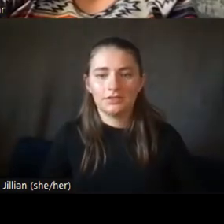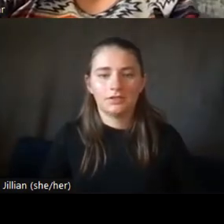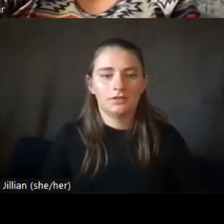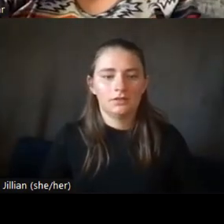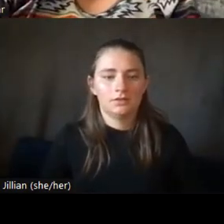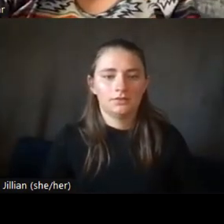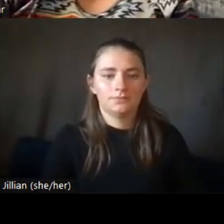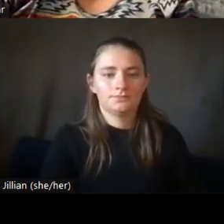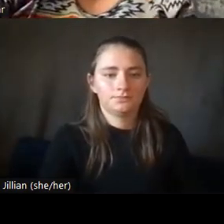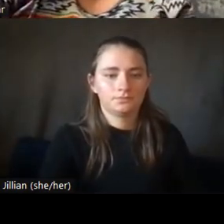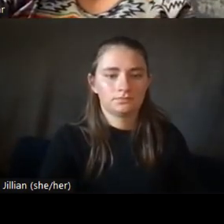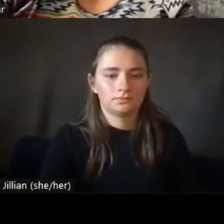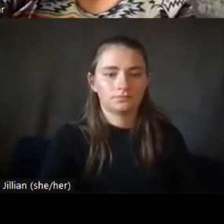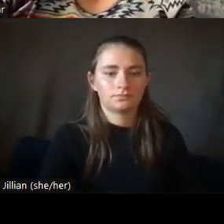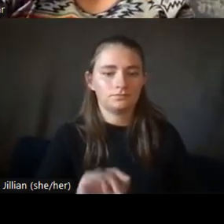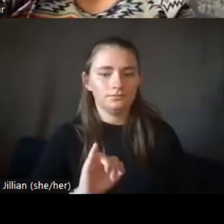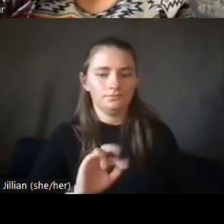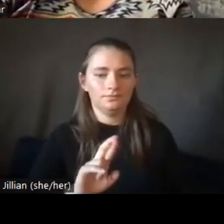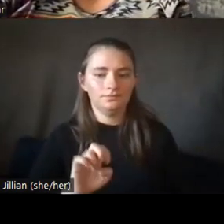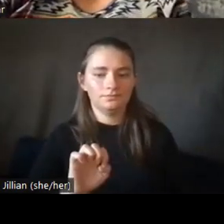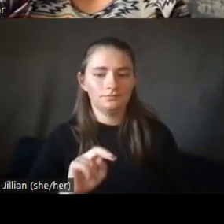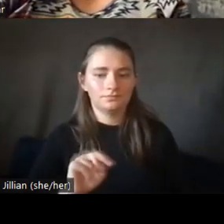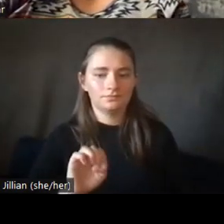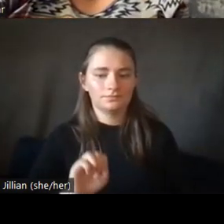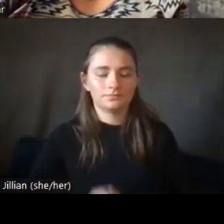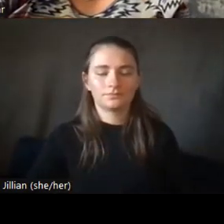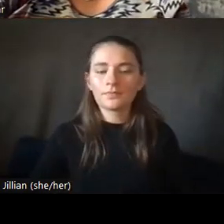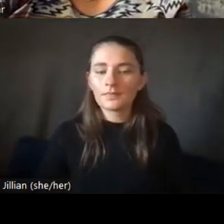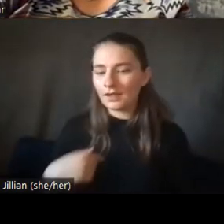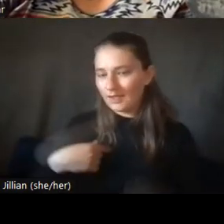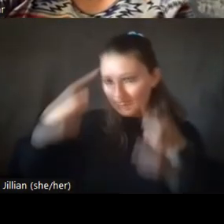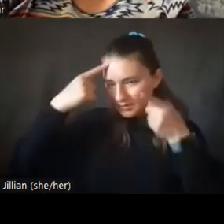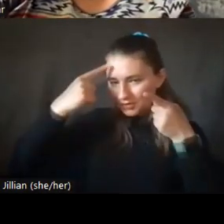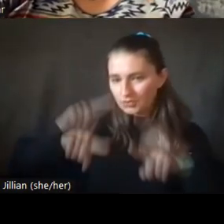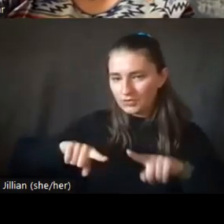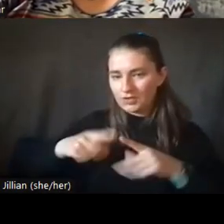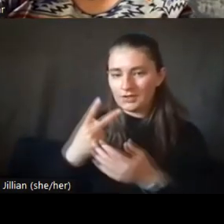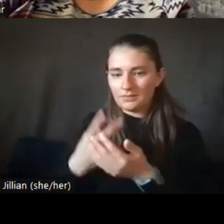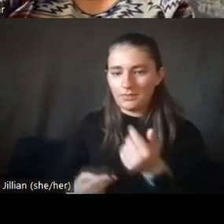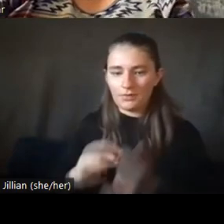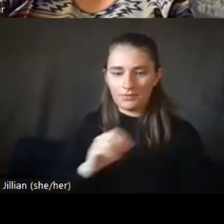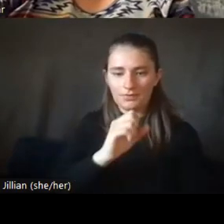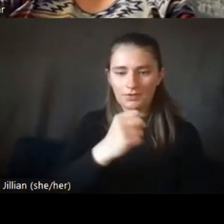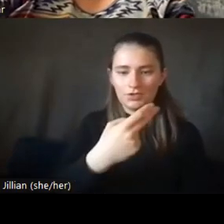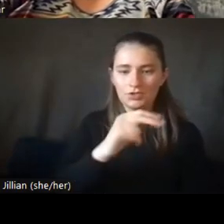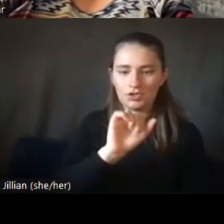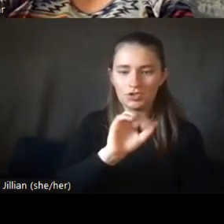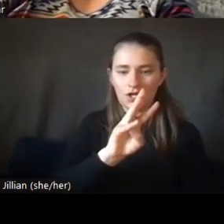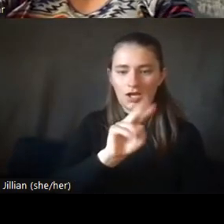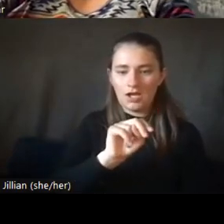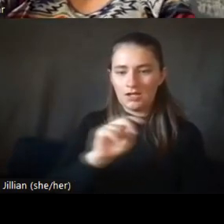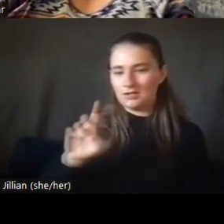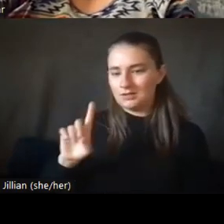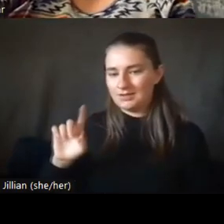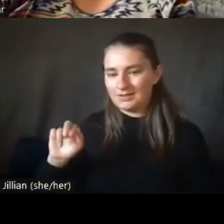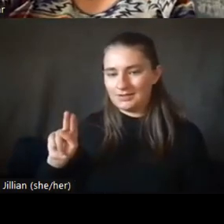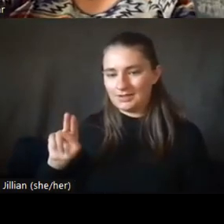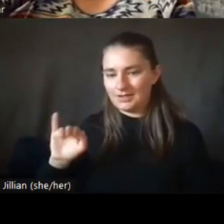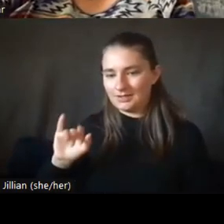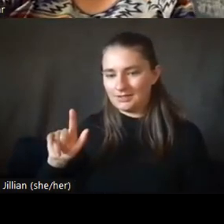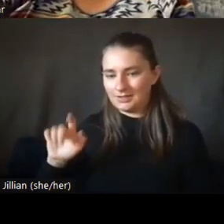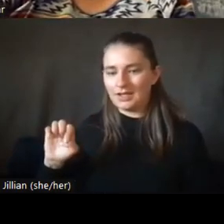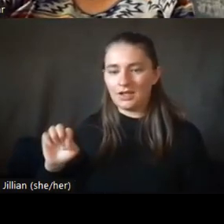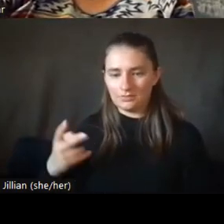Um, I, I agree with, um, both Sean and Danielle. I, your child has a right